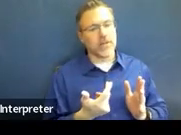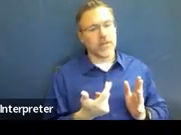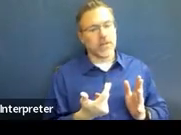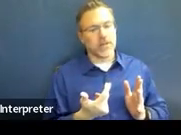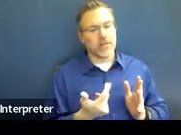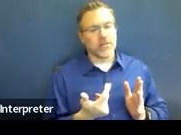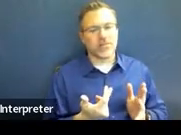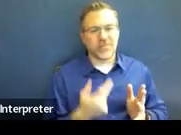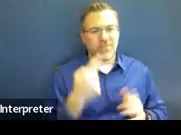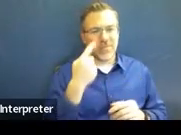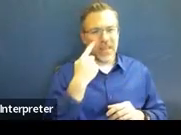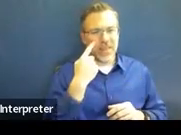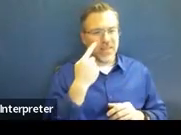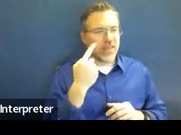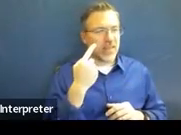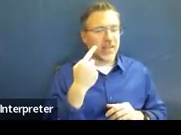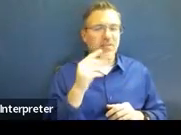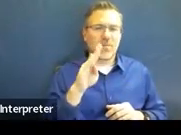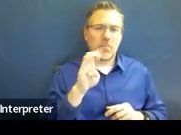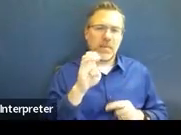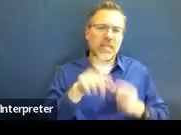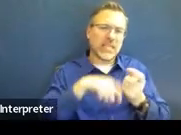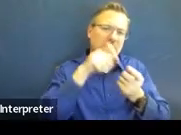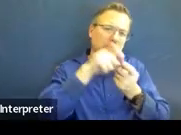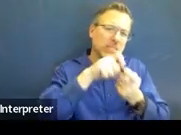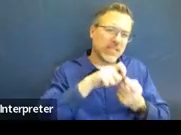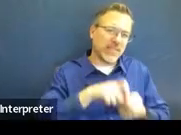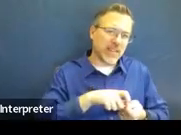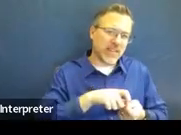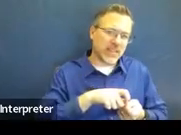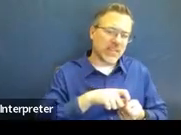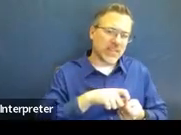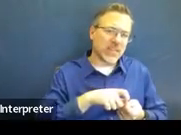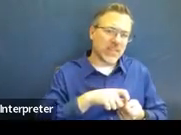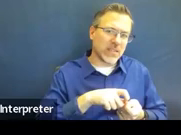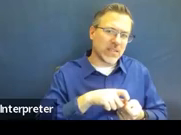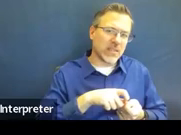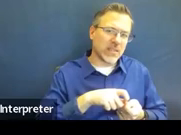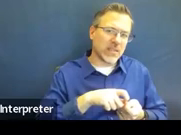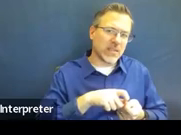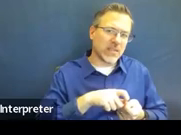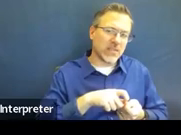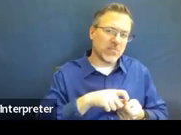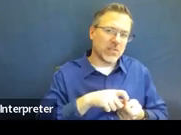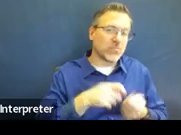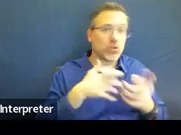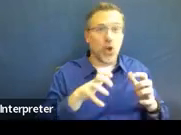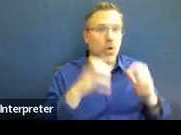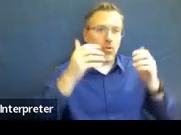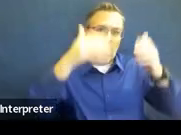I think, I as specific as you can without making a ton of work for yourself. So,